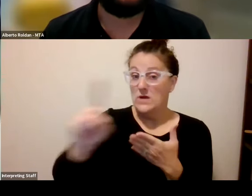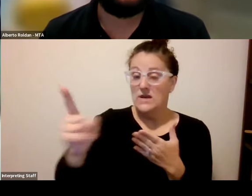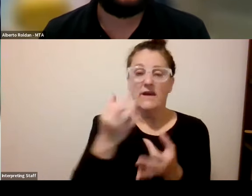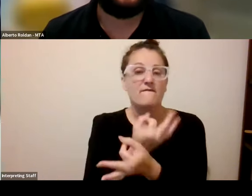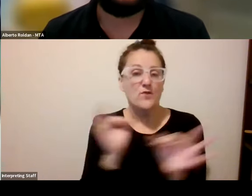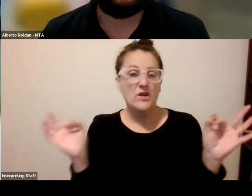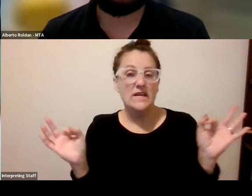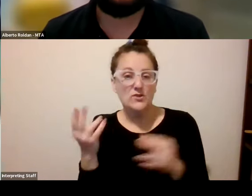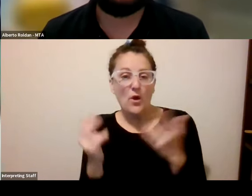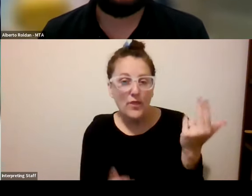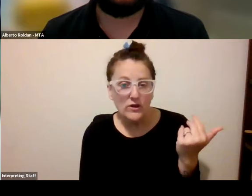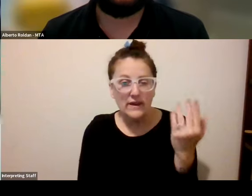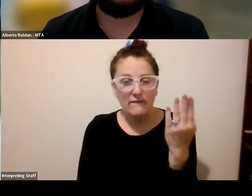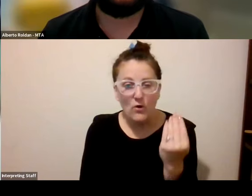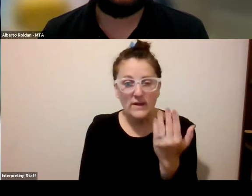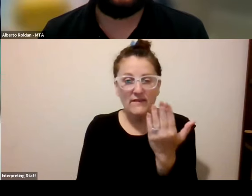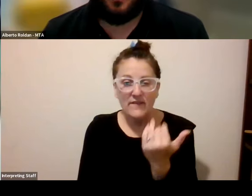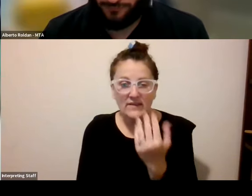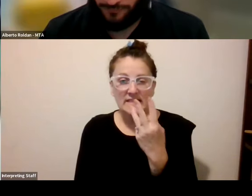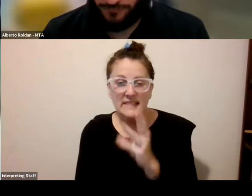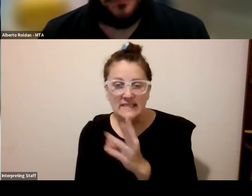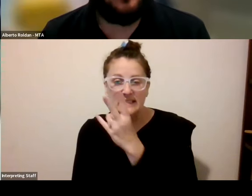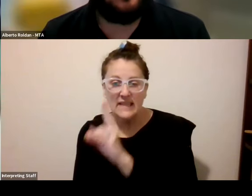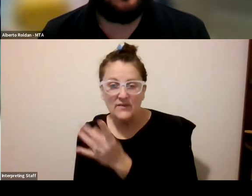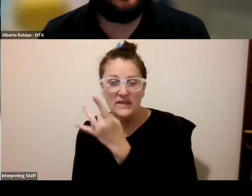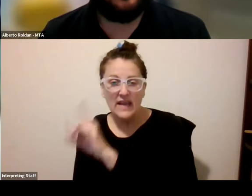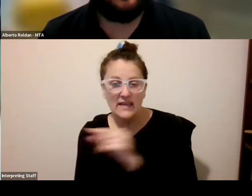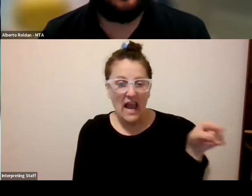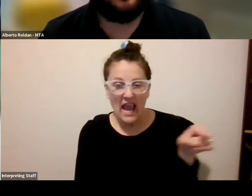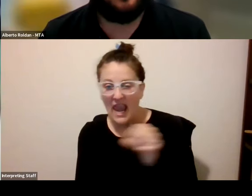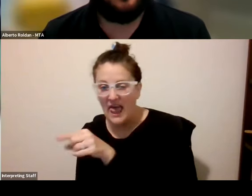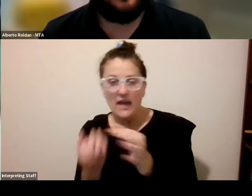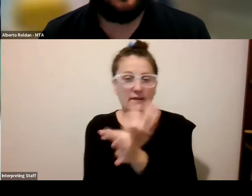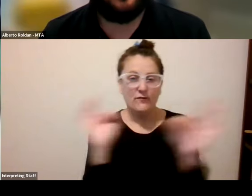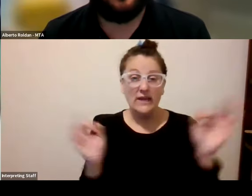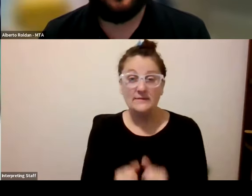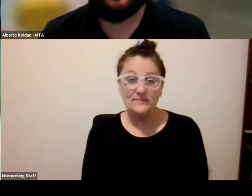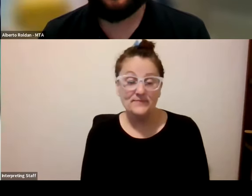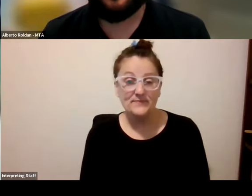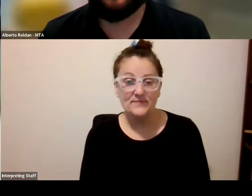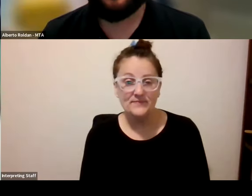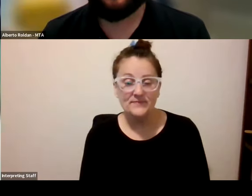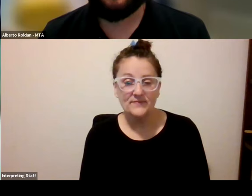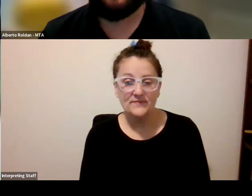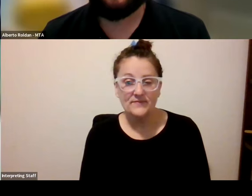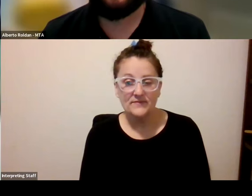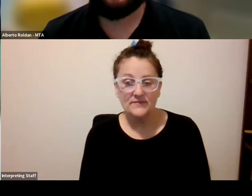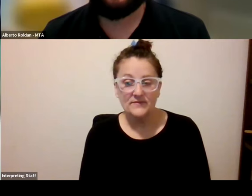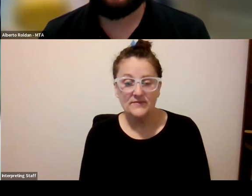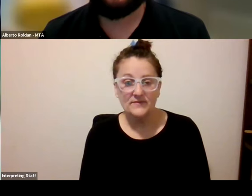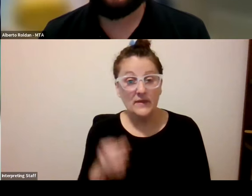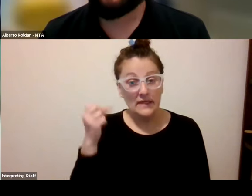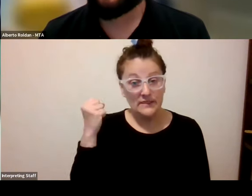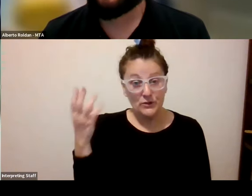correct yep after 13 rides everything else is is free got it okay um so